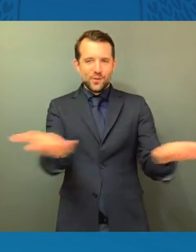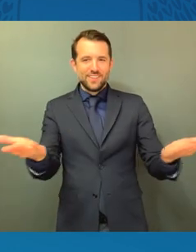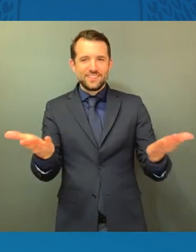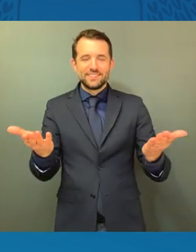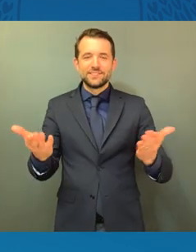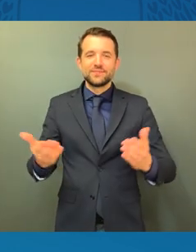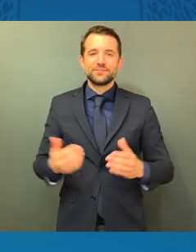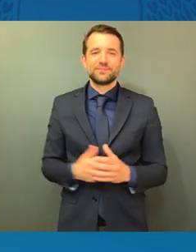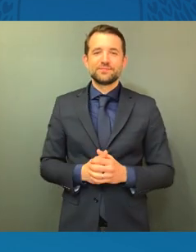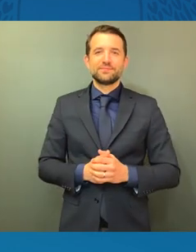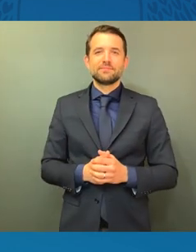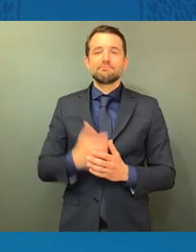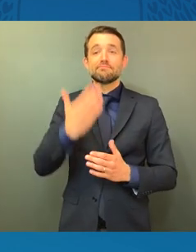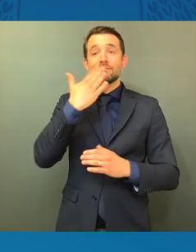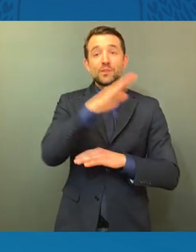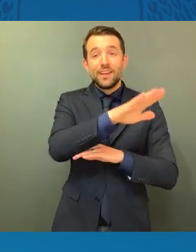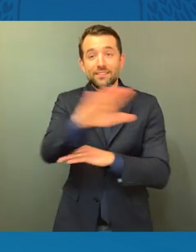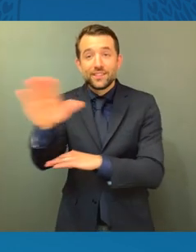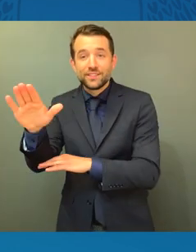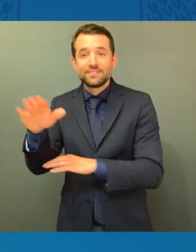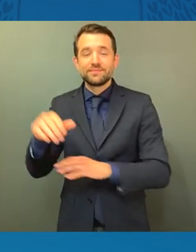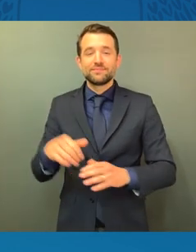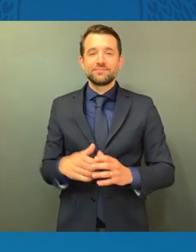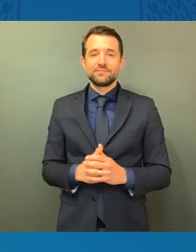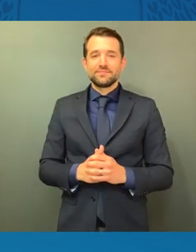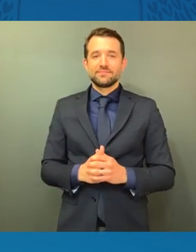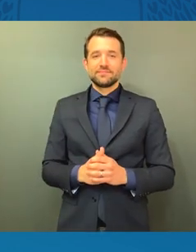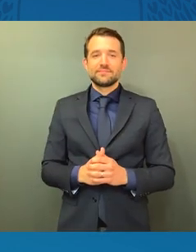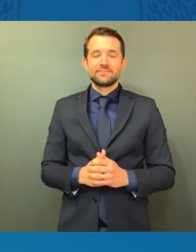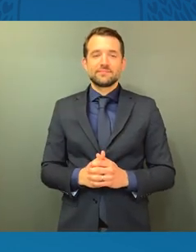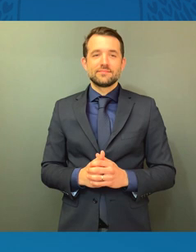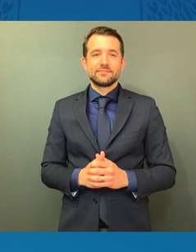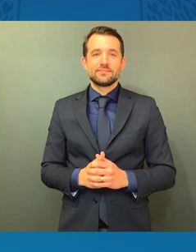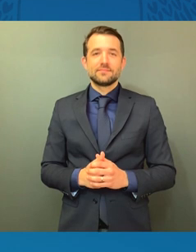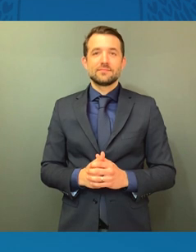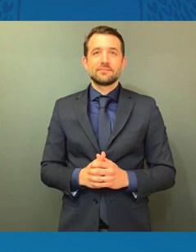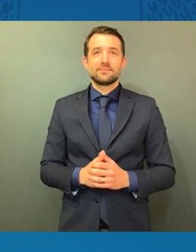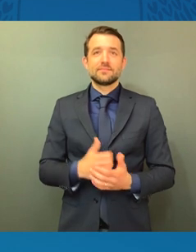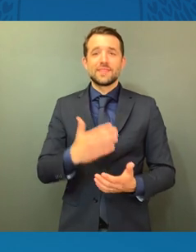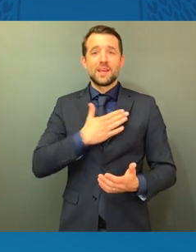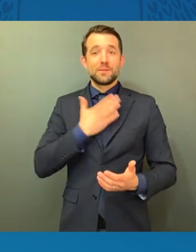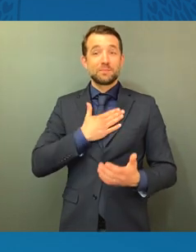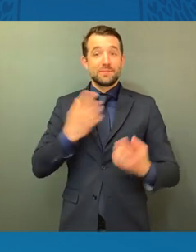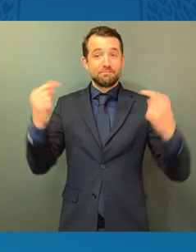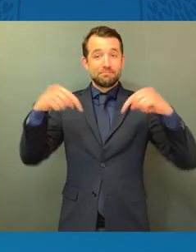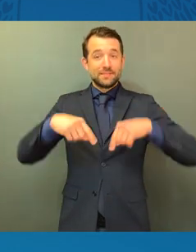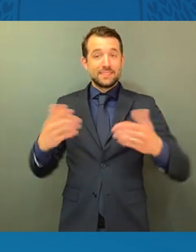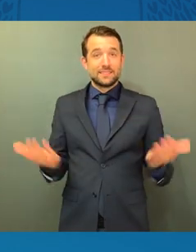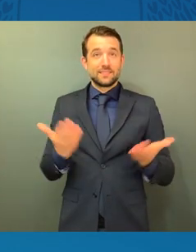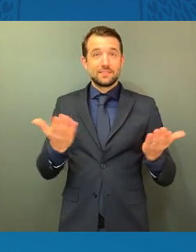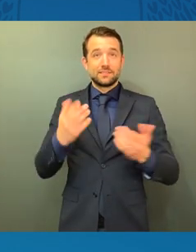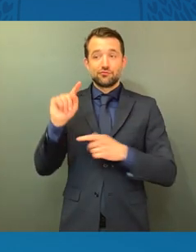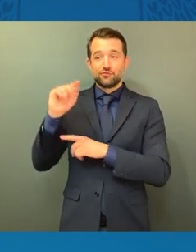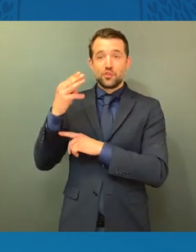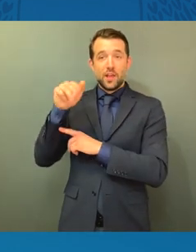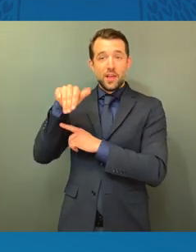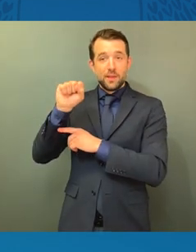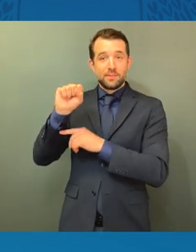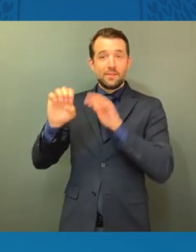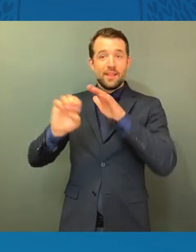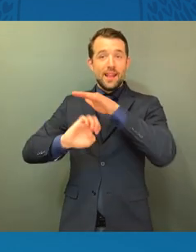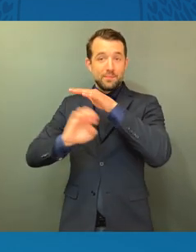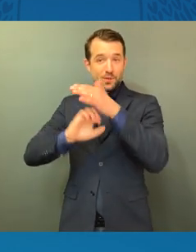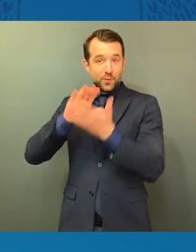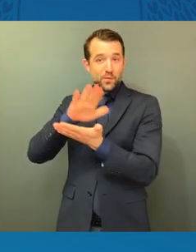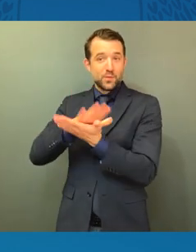Good afternoon, everyone. Good afternoon. It is good to be at Thomas Elementary and to be introduced, of course,